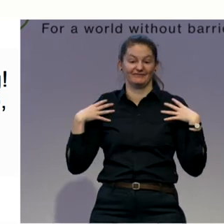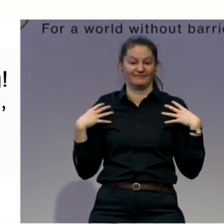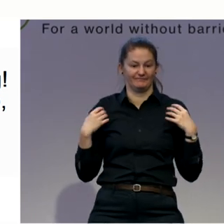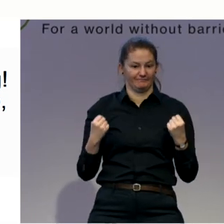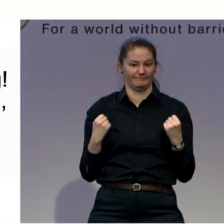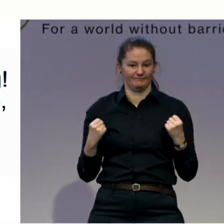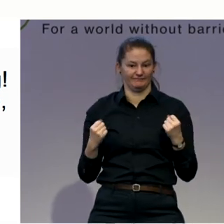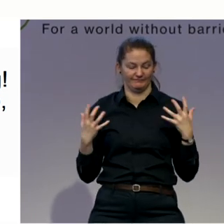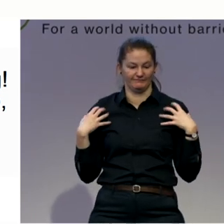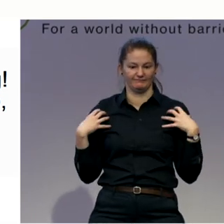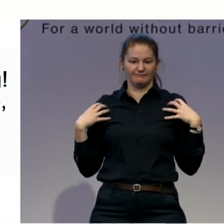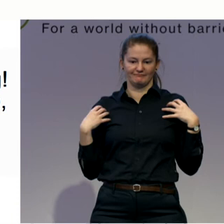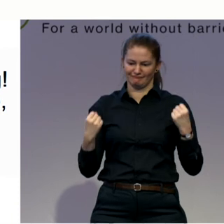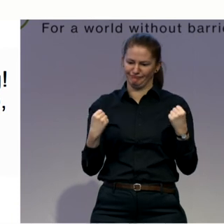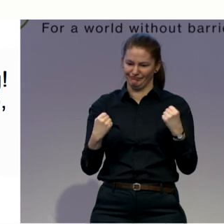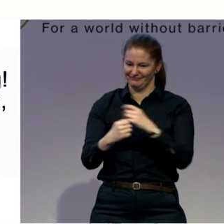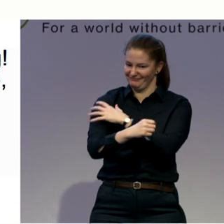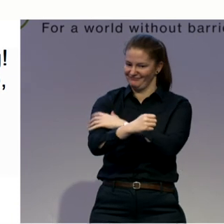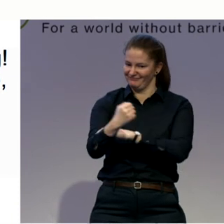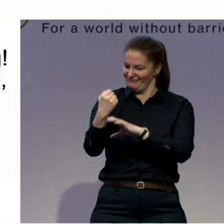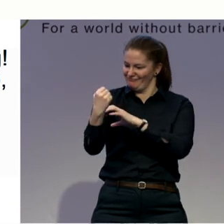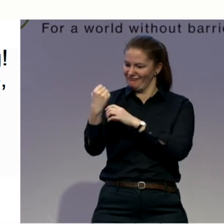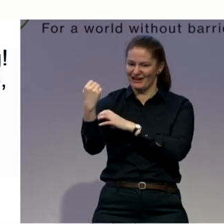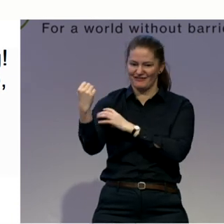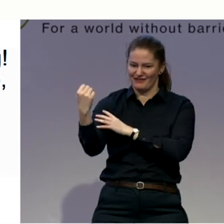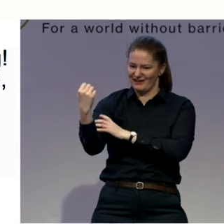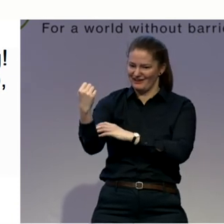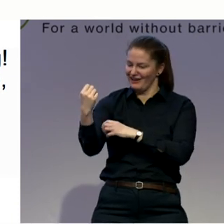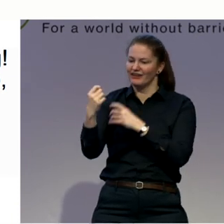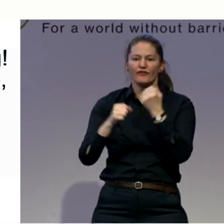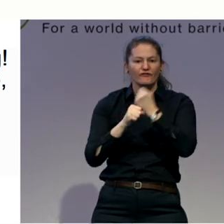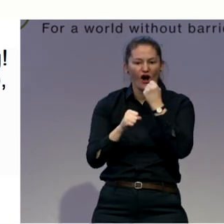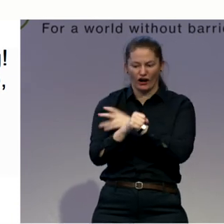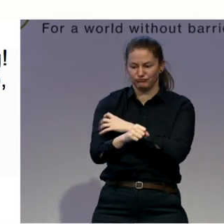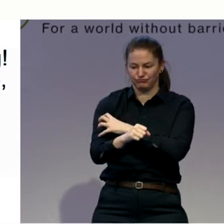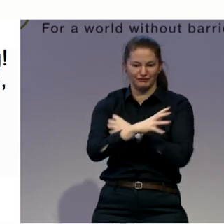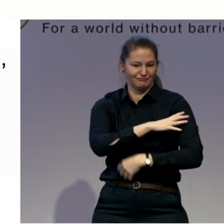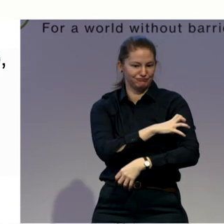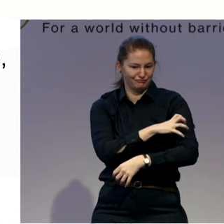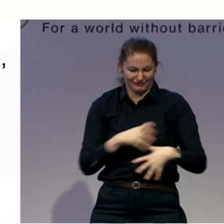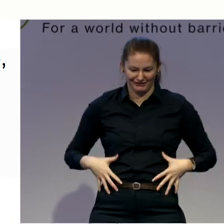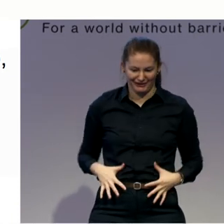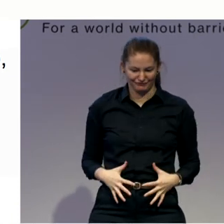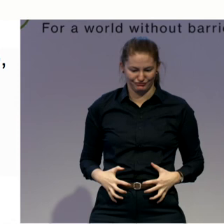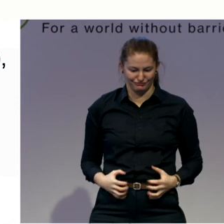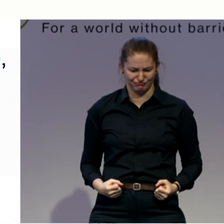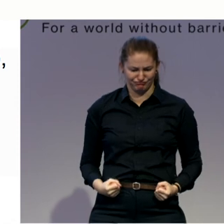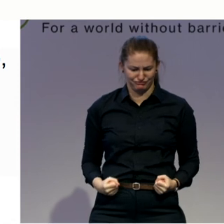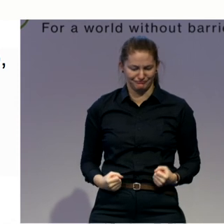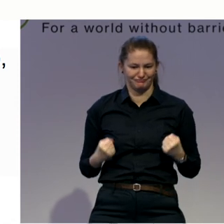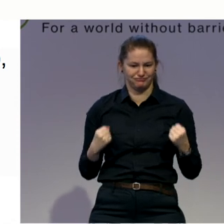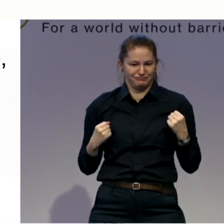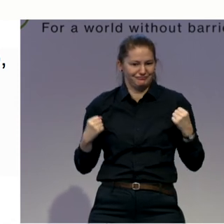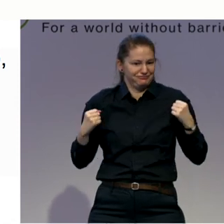triceps work, biceps work, and some core alignment. The next exercise is about